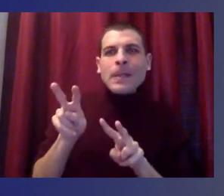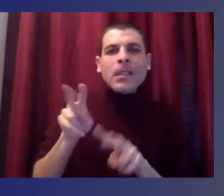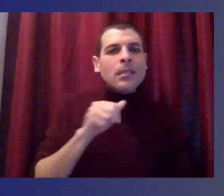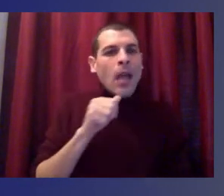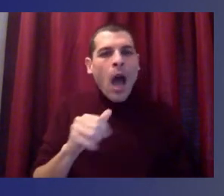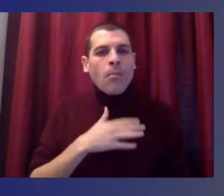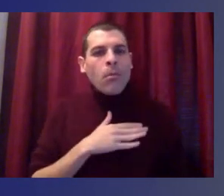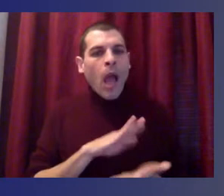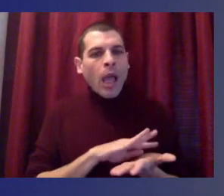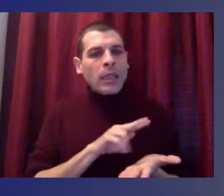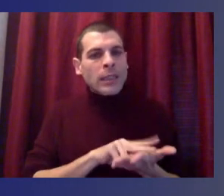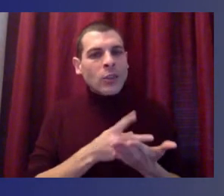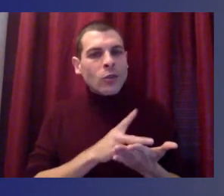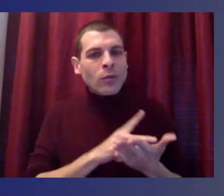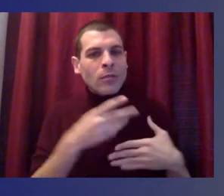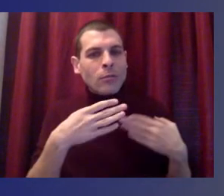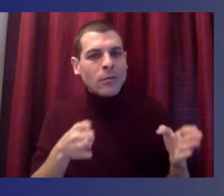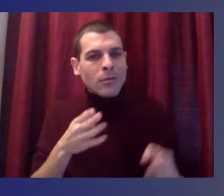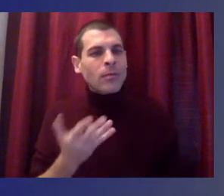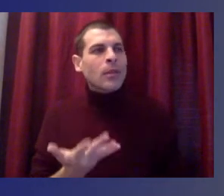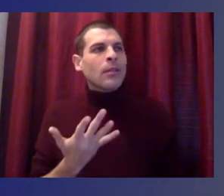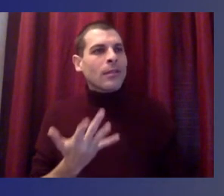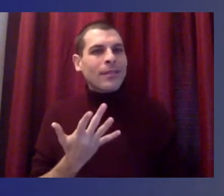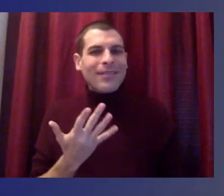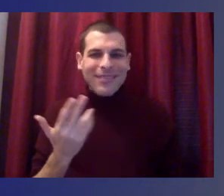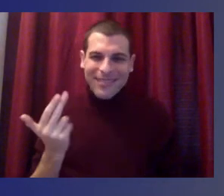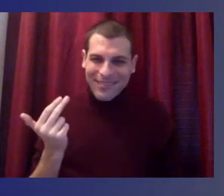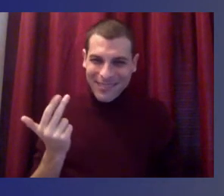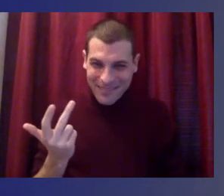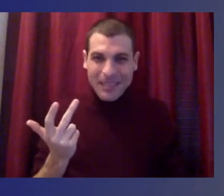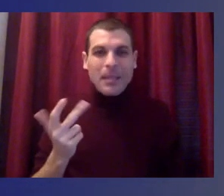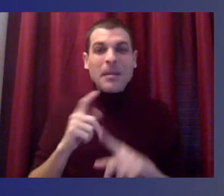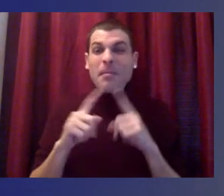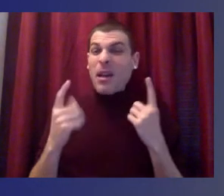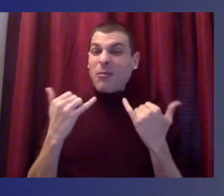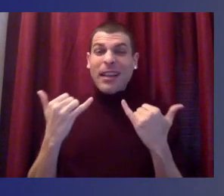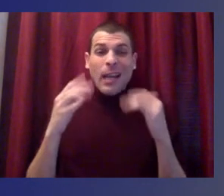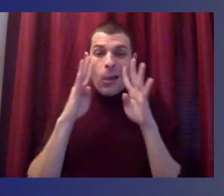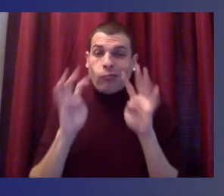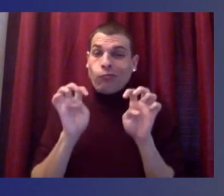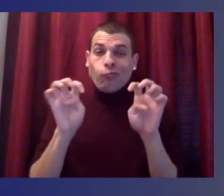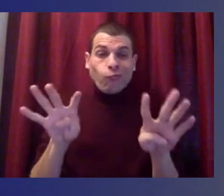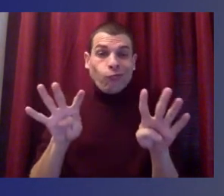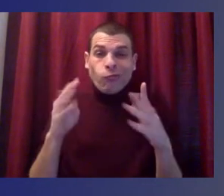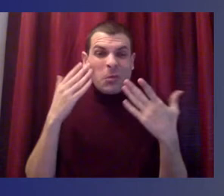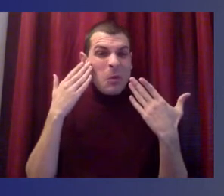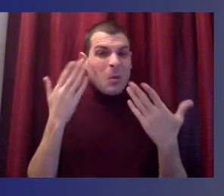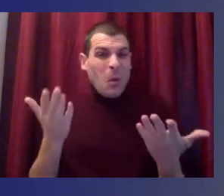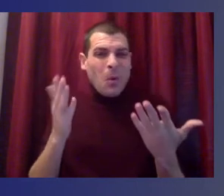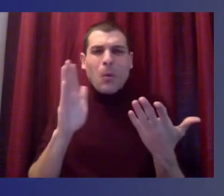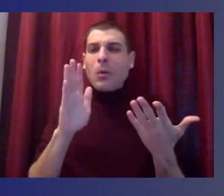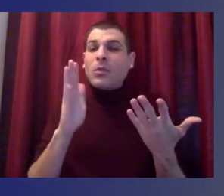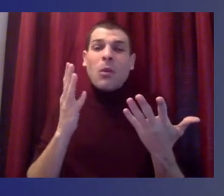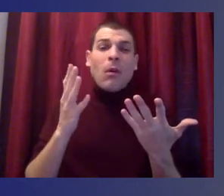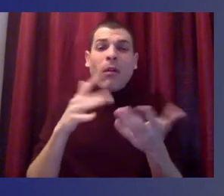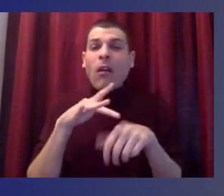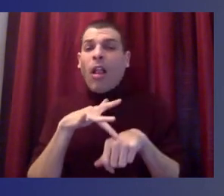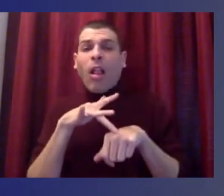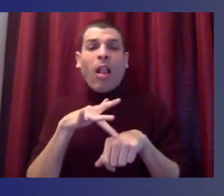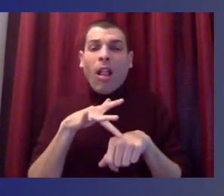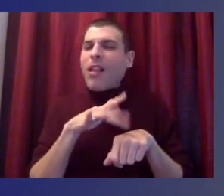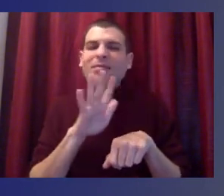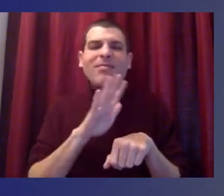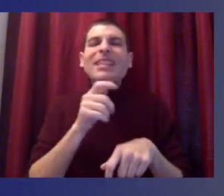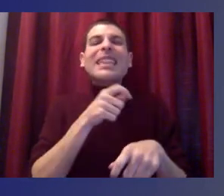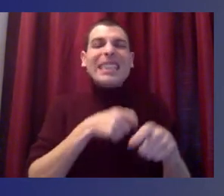But sadly, there are way too many known unknowns to be very definitive today. So instead, we're going to focus on the lessons we've learned